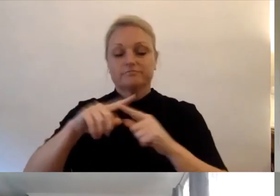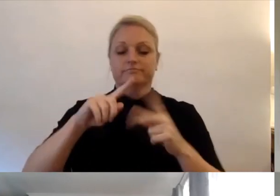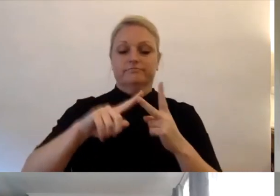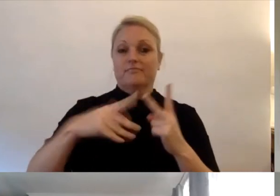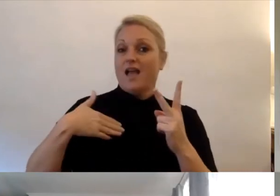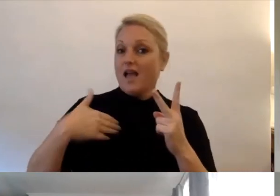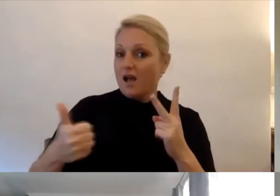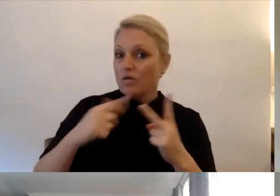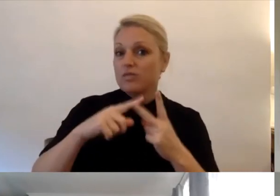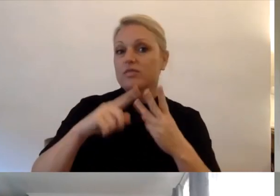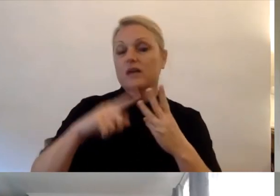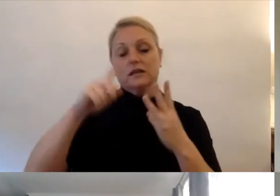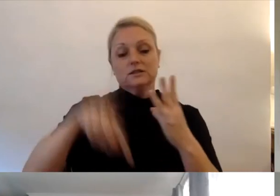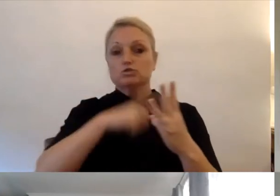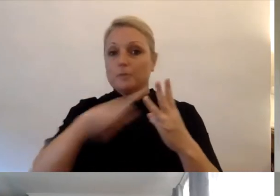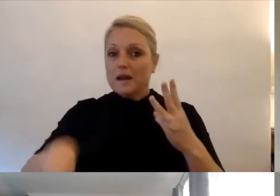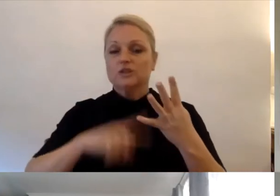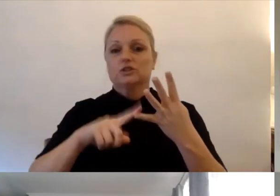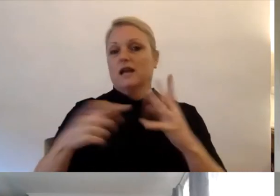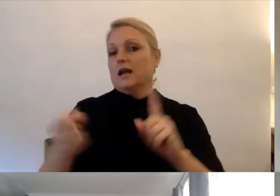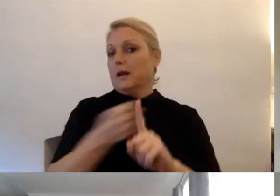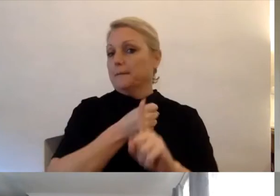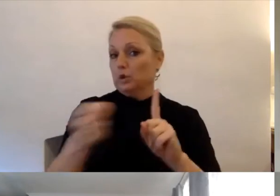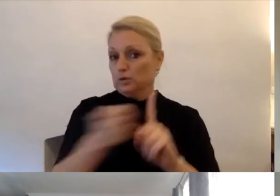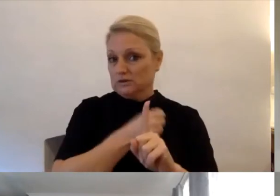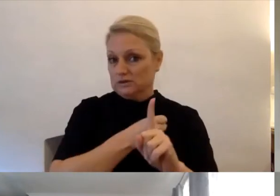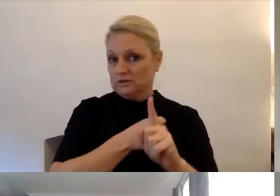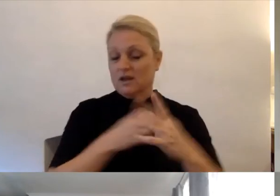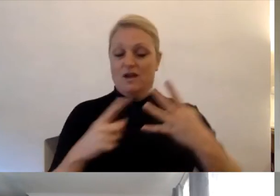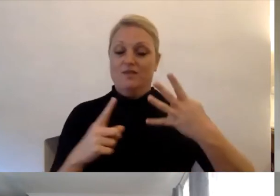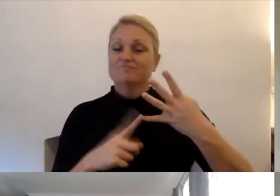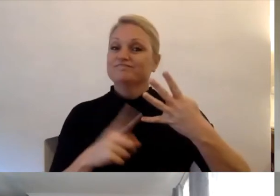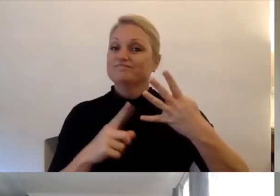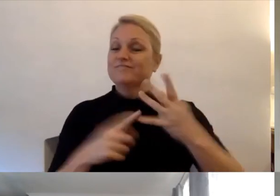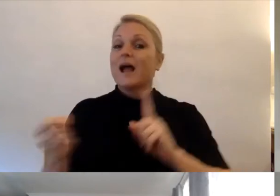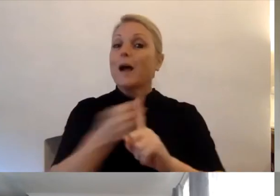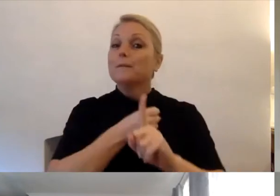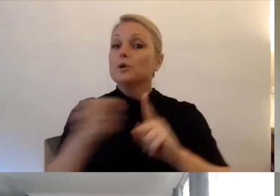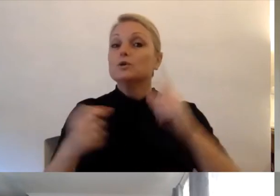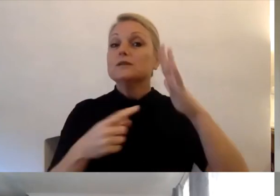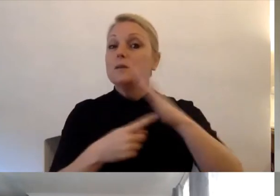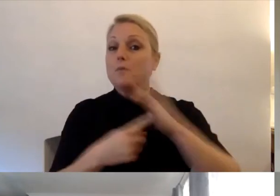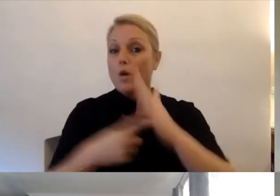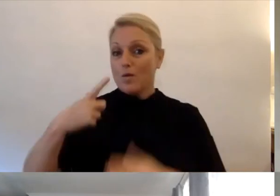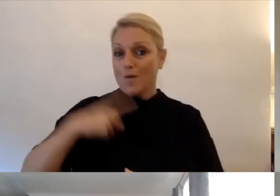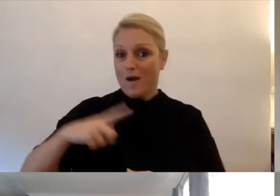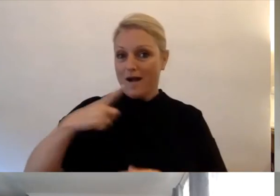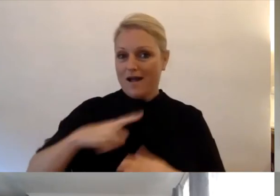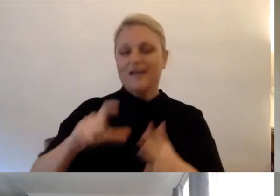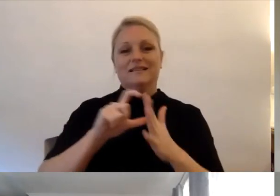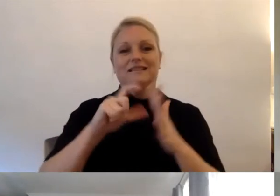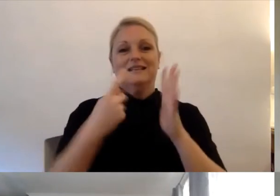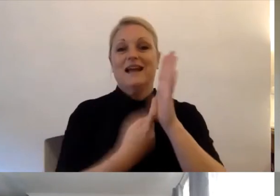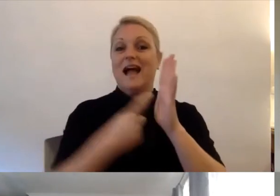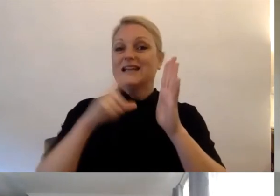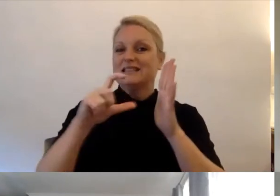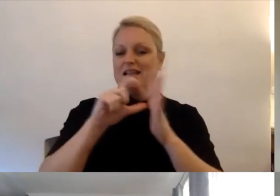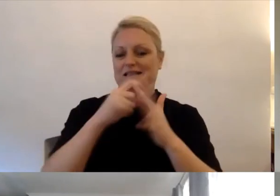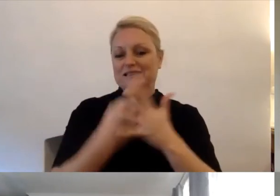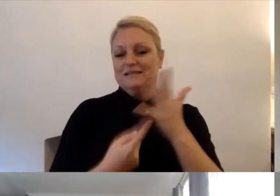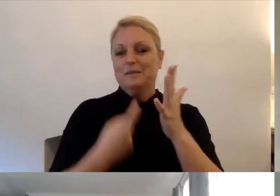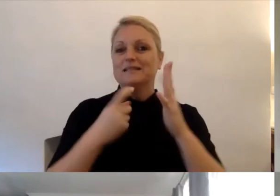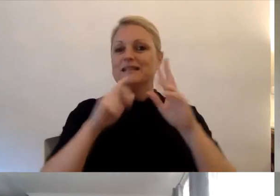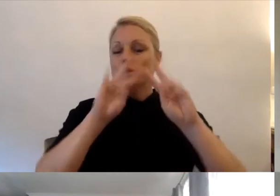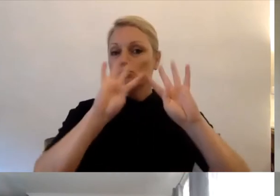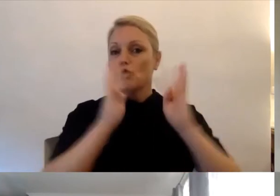and abuse and that's particularly relevant when we talk about a Disability Royal Commission. So we are funded by the Department